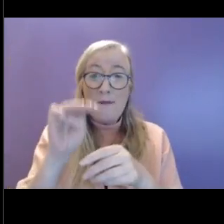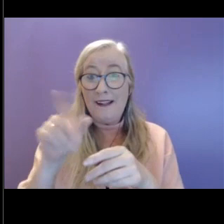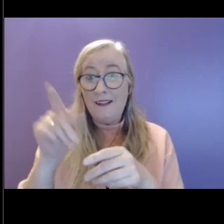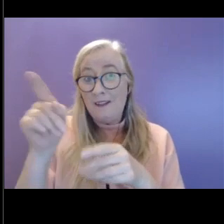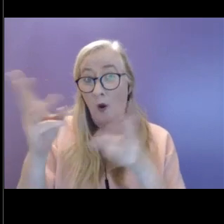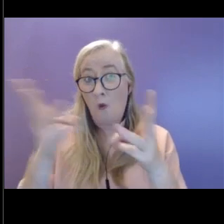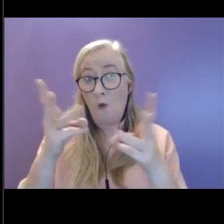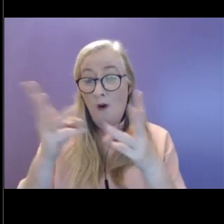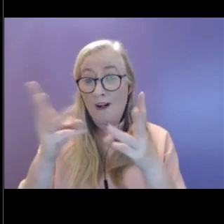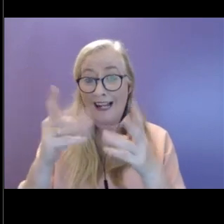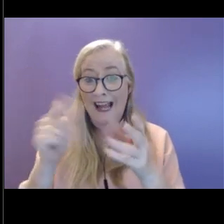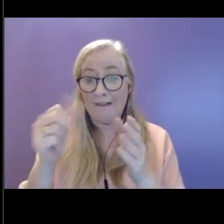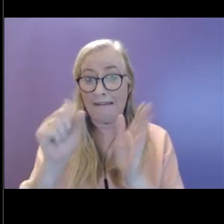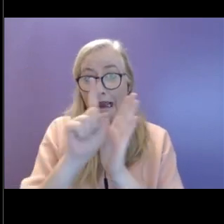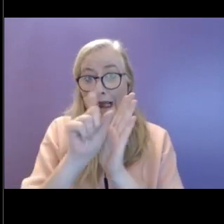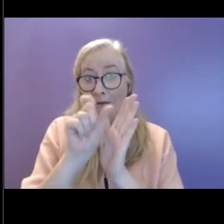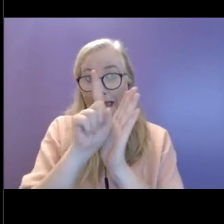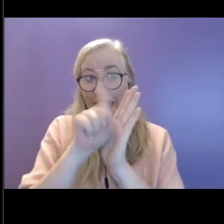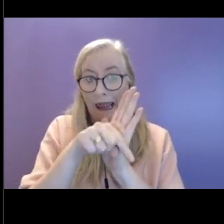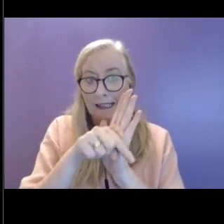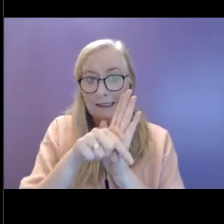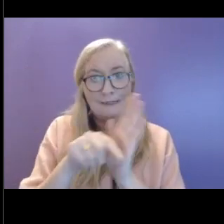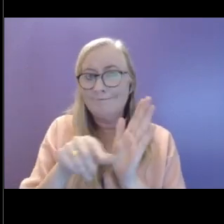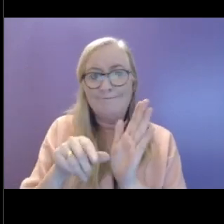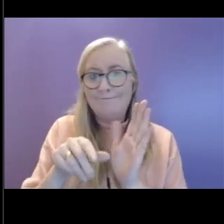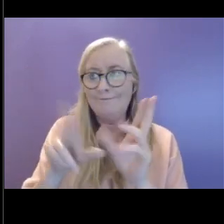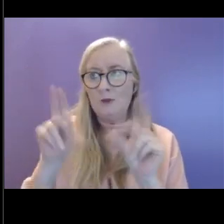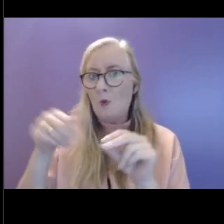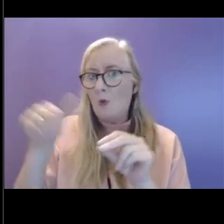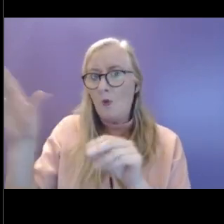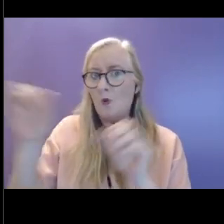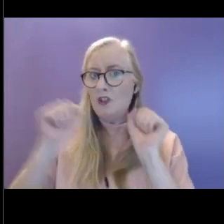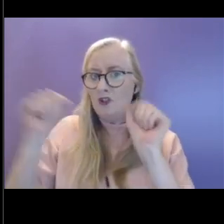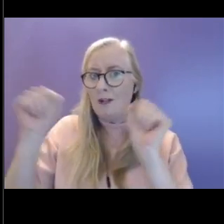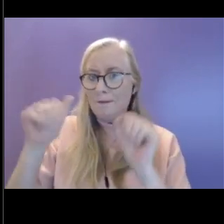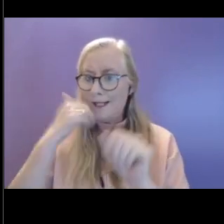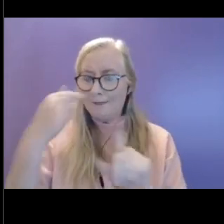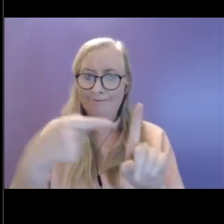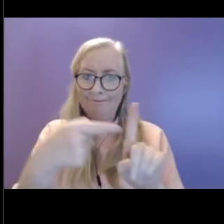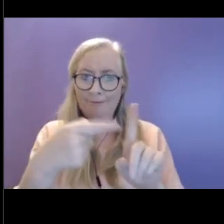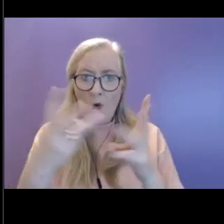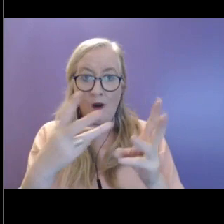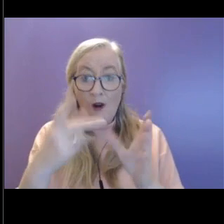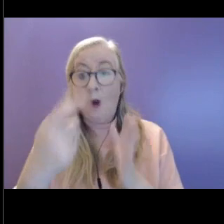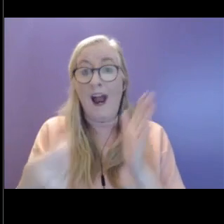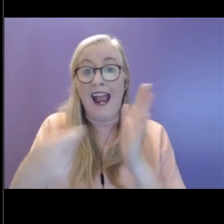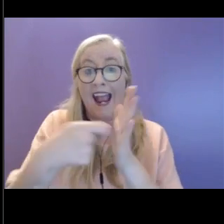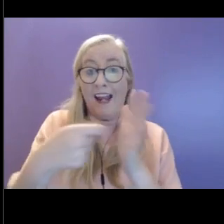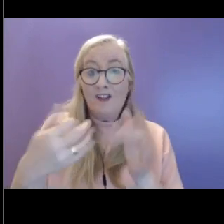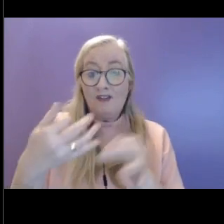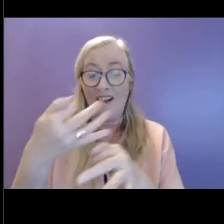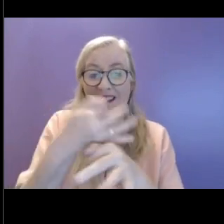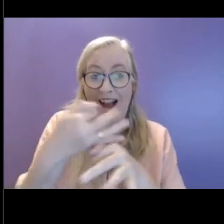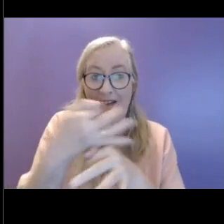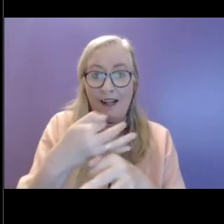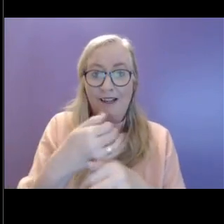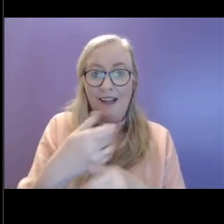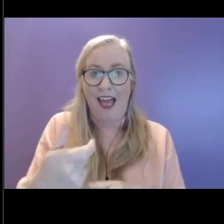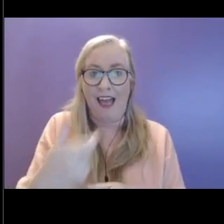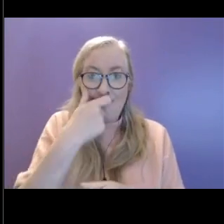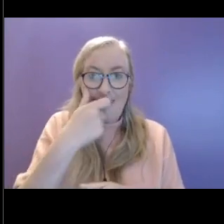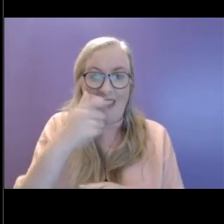work that little bit later, maybe sacrificing going to the gym. We have that extra cup of coffee and the Mars bar to keep us going